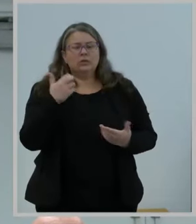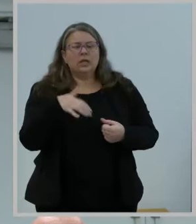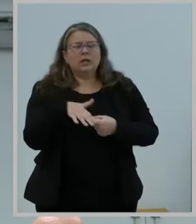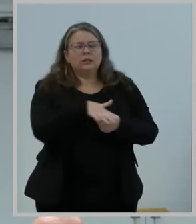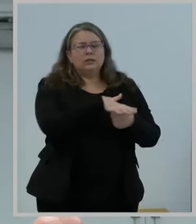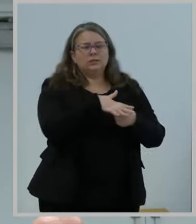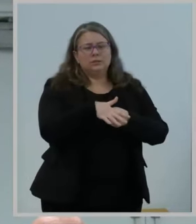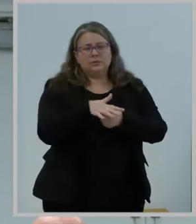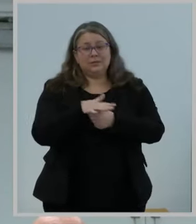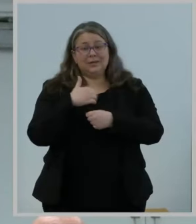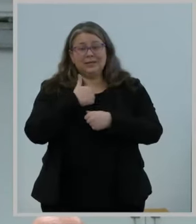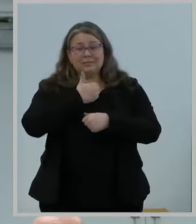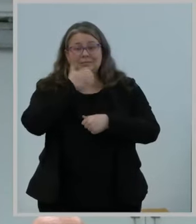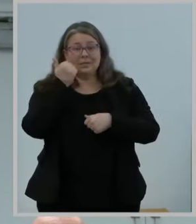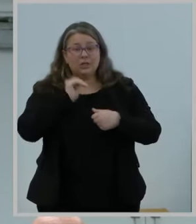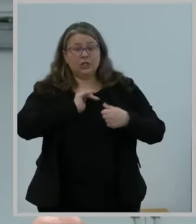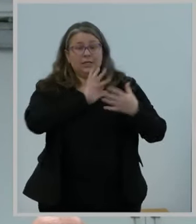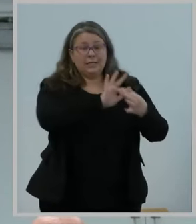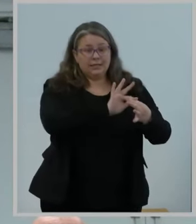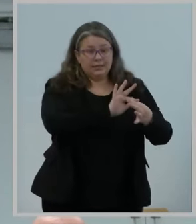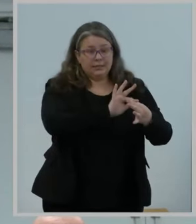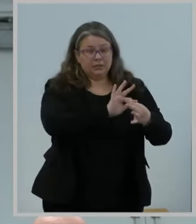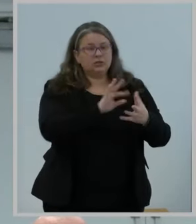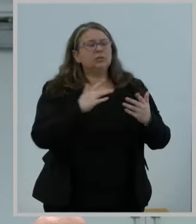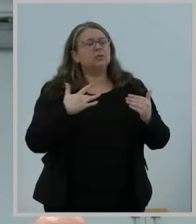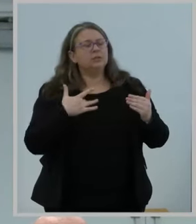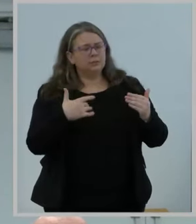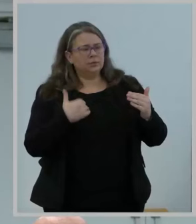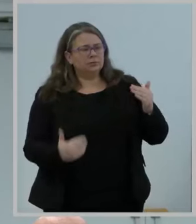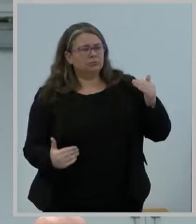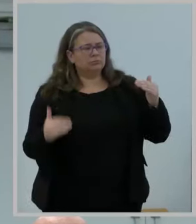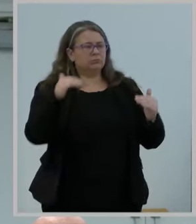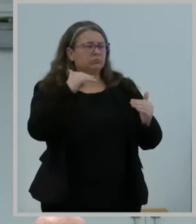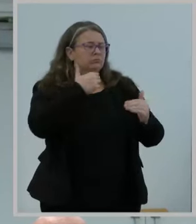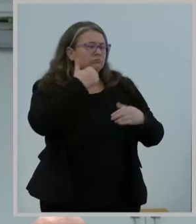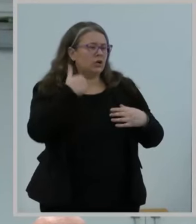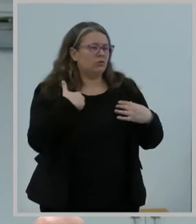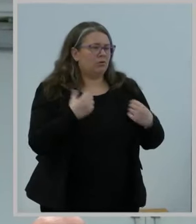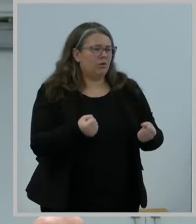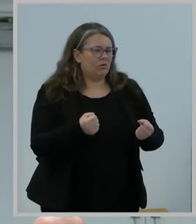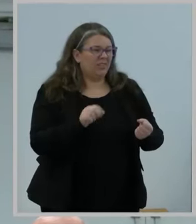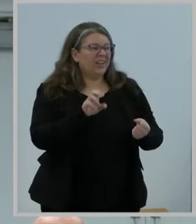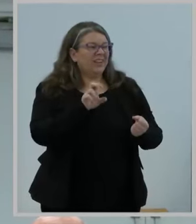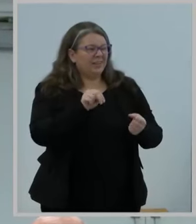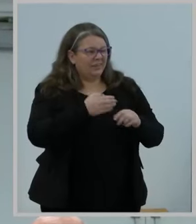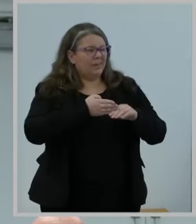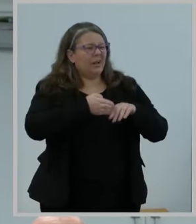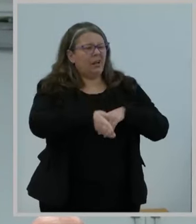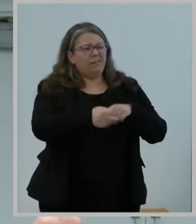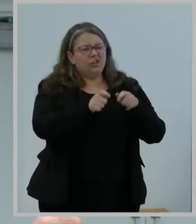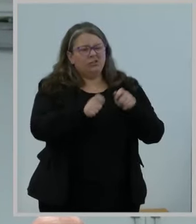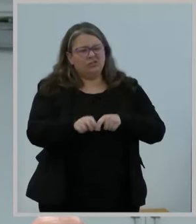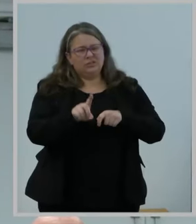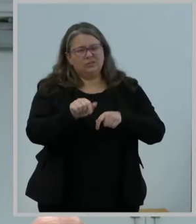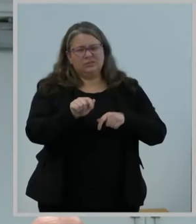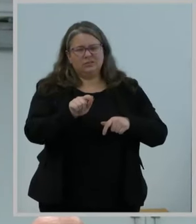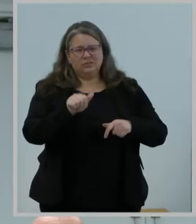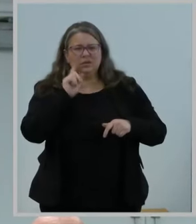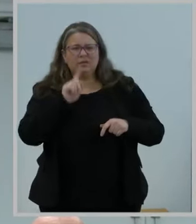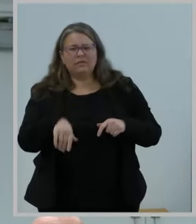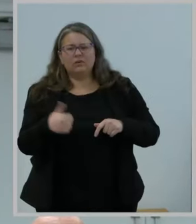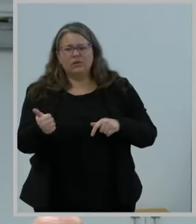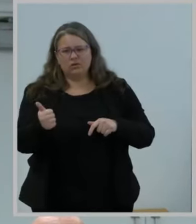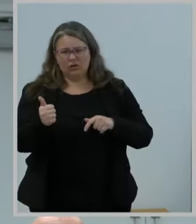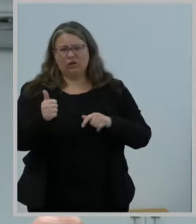even after controlling for other characteristics of these areas. This suggests that broadband itself is a distinct